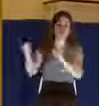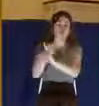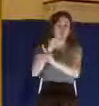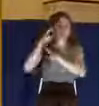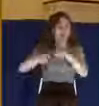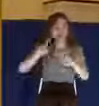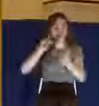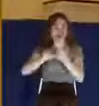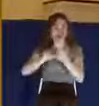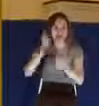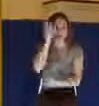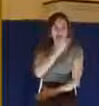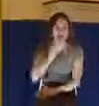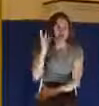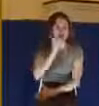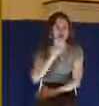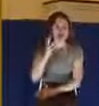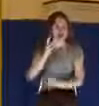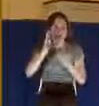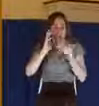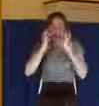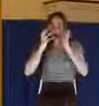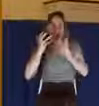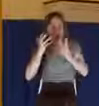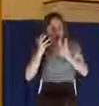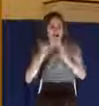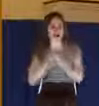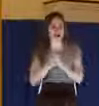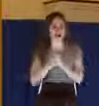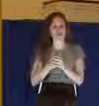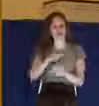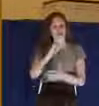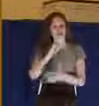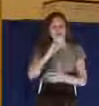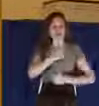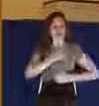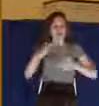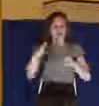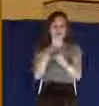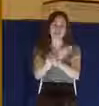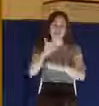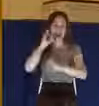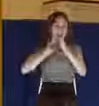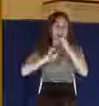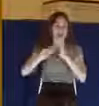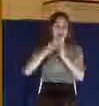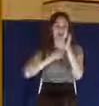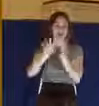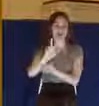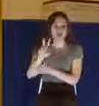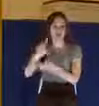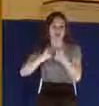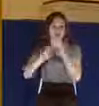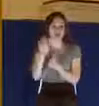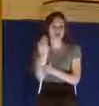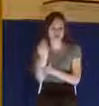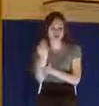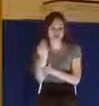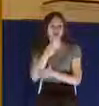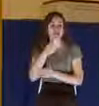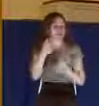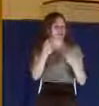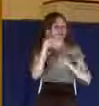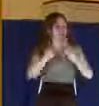Unknown to the soldiers, they were actually fulfilling Isaiah's prophecy. Isaiah 52, 14 says, and as many as were astonished at thee,